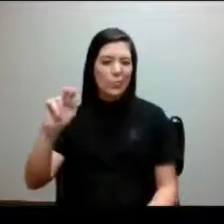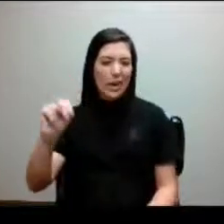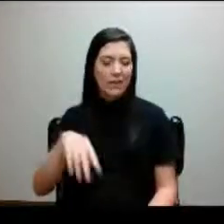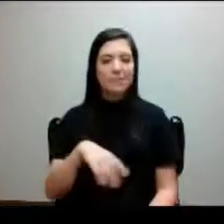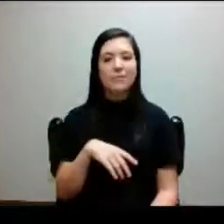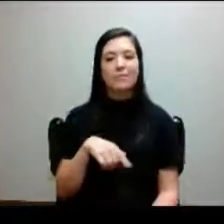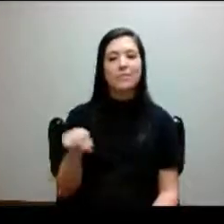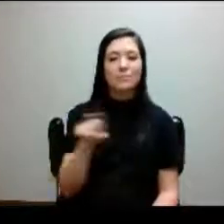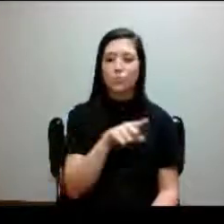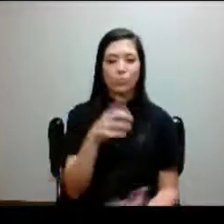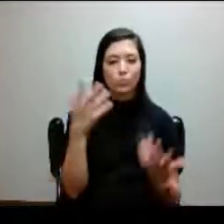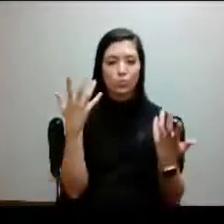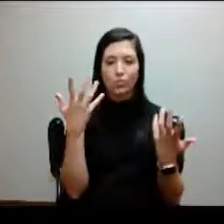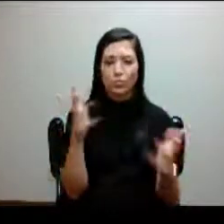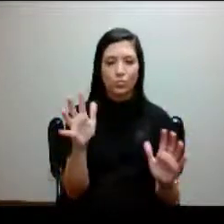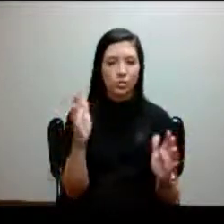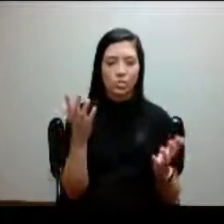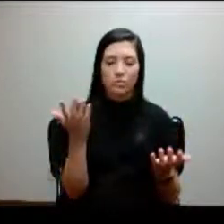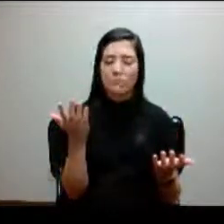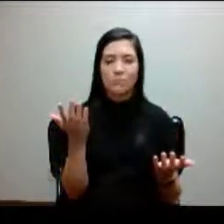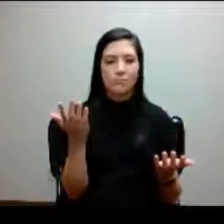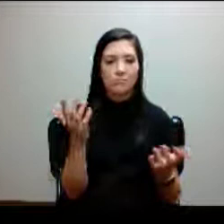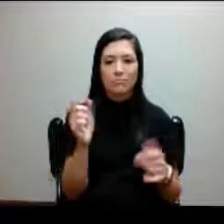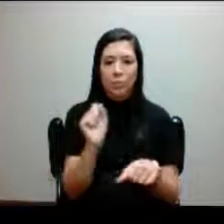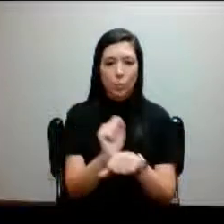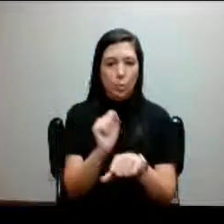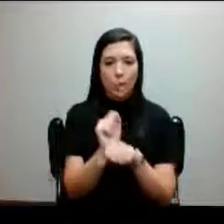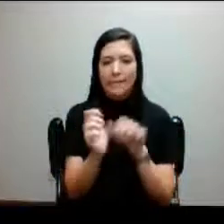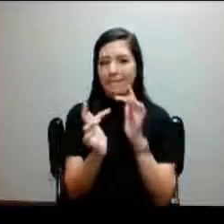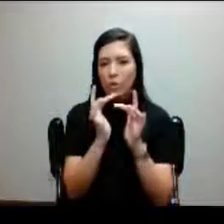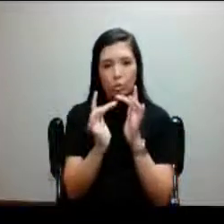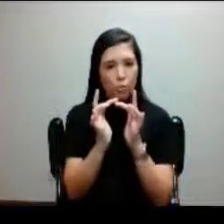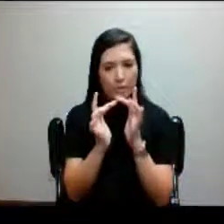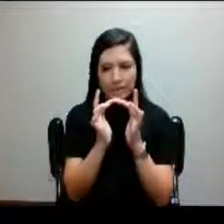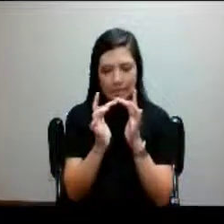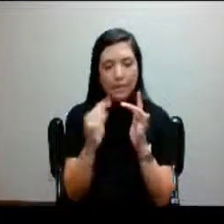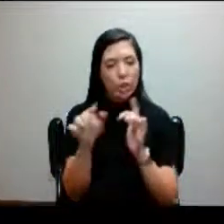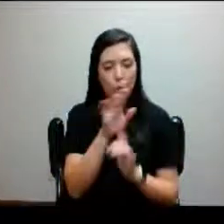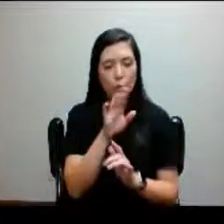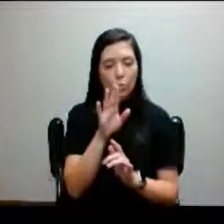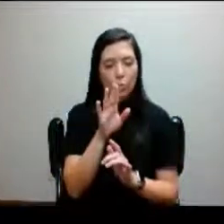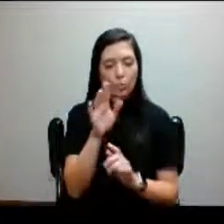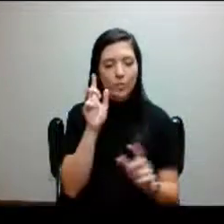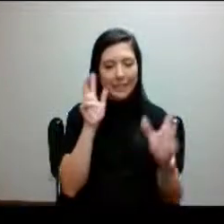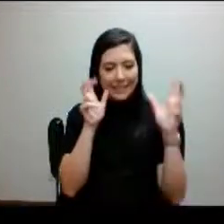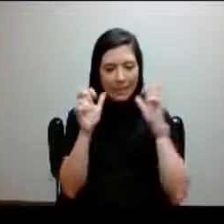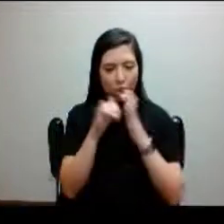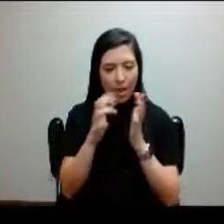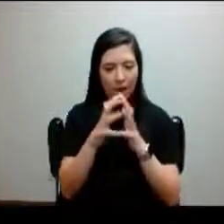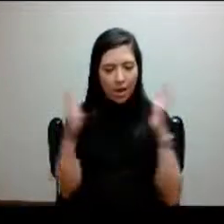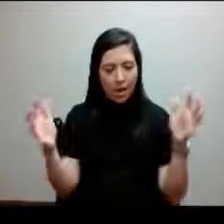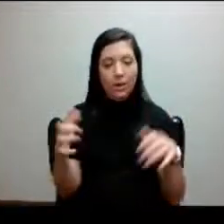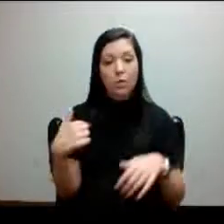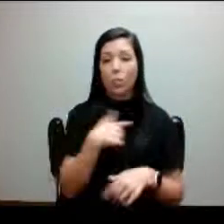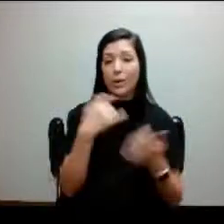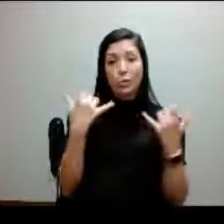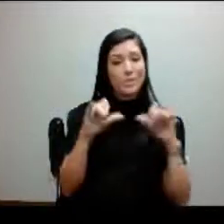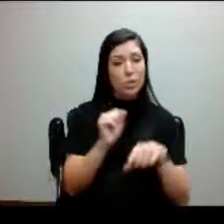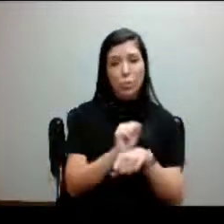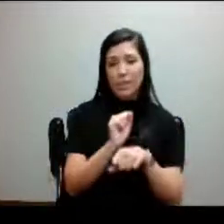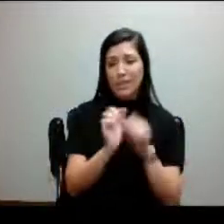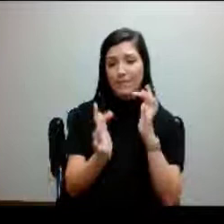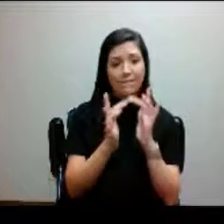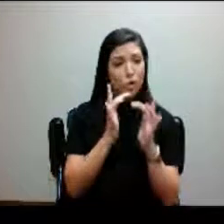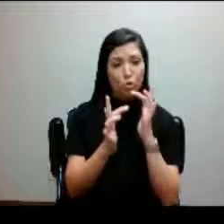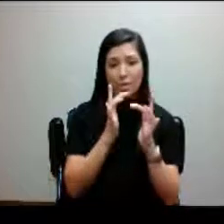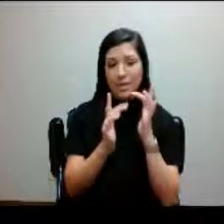everyone is, here's the thing, everybody's working virtually. You'll hear that a lot lately. So we are also still working very virtually through